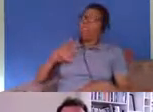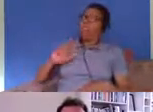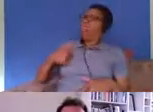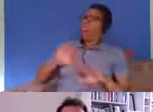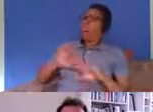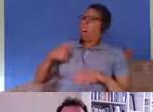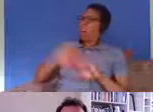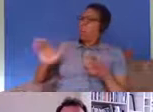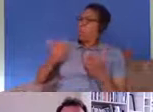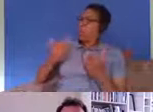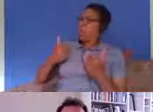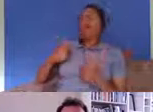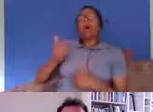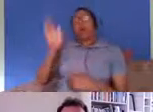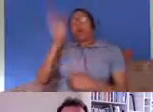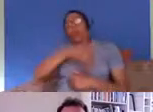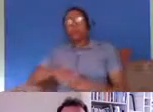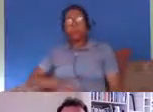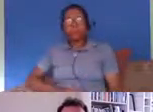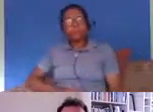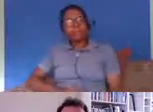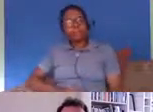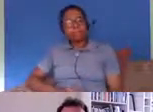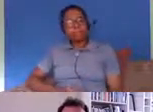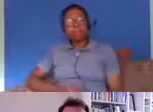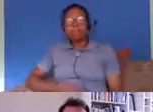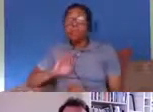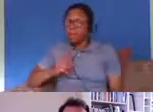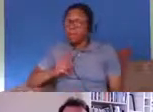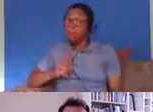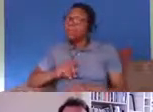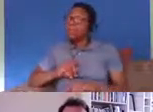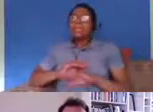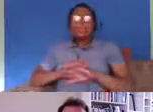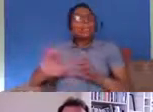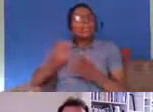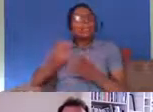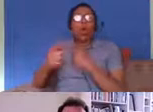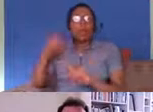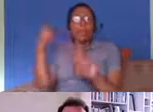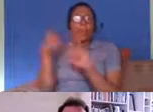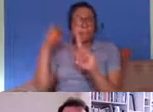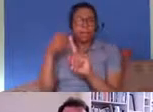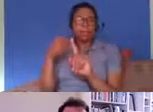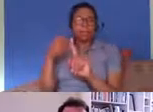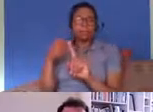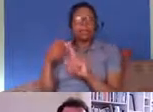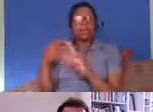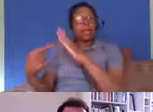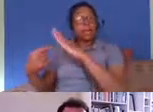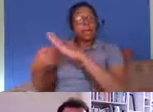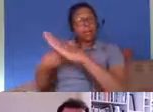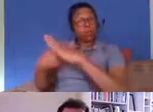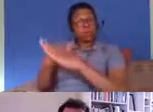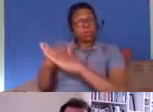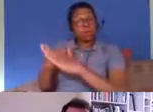policies that were introduced is that it didn't just make it difficult for migrants it also made it difficult for black and ethnic minority citizens as well and